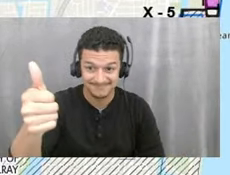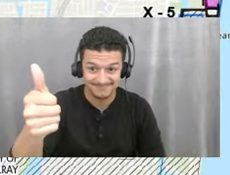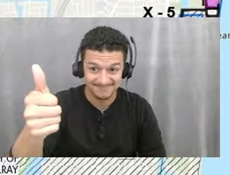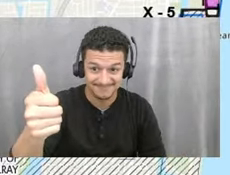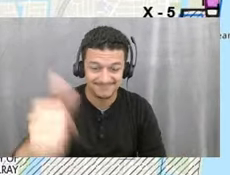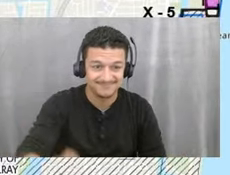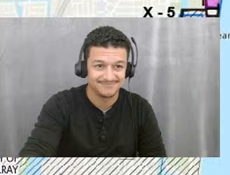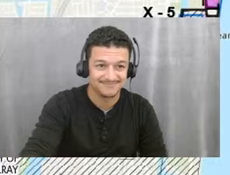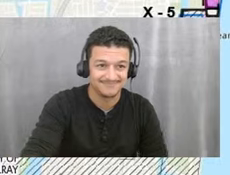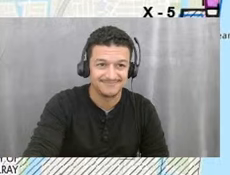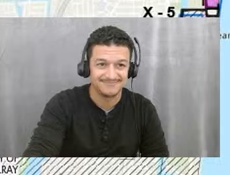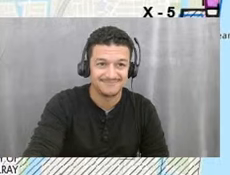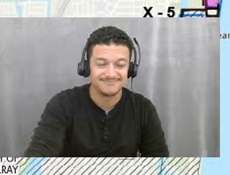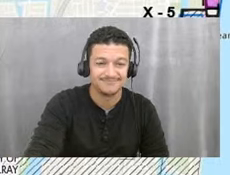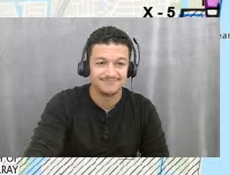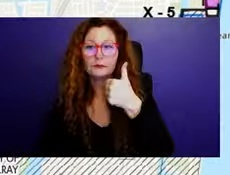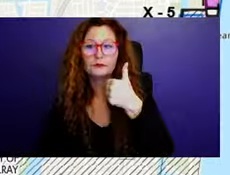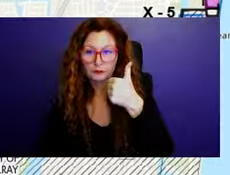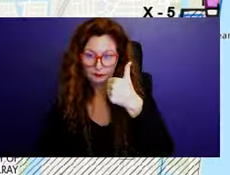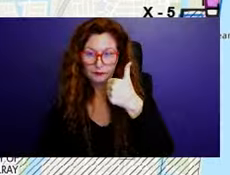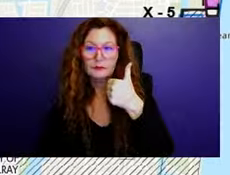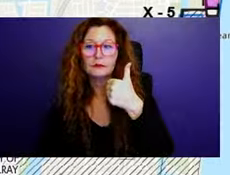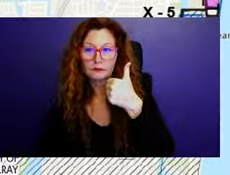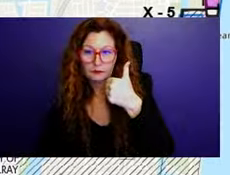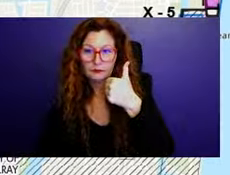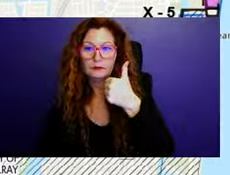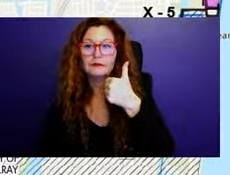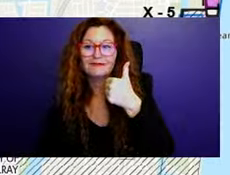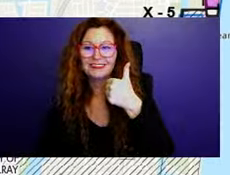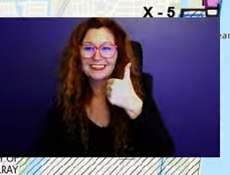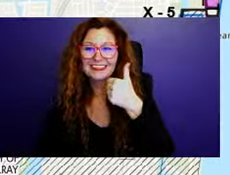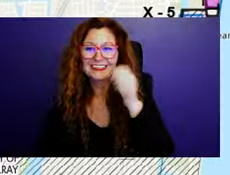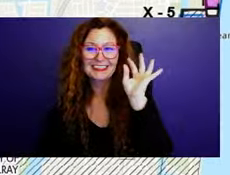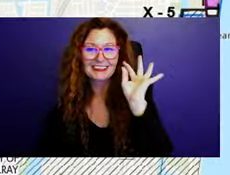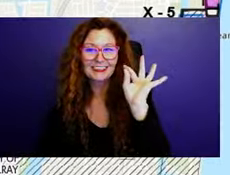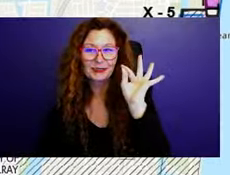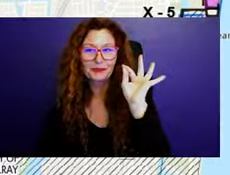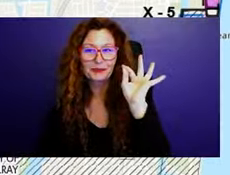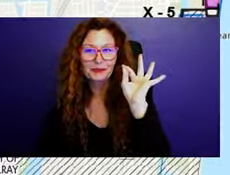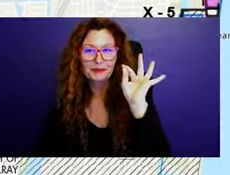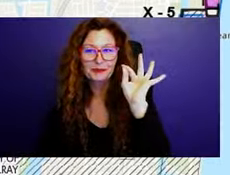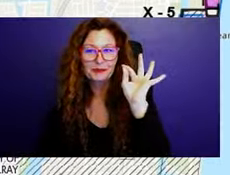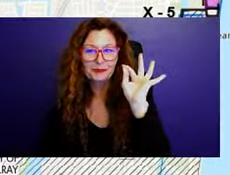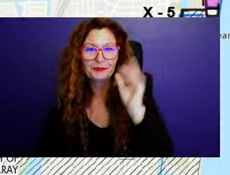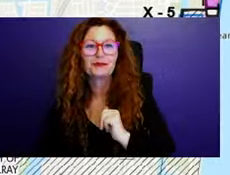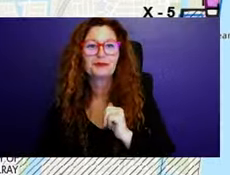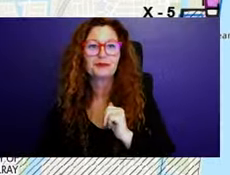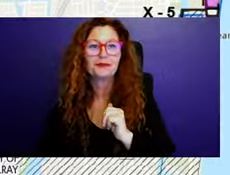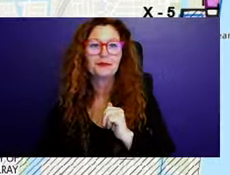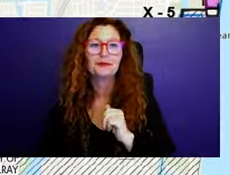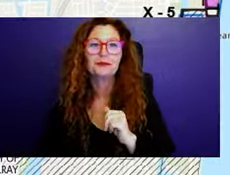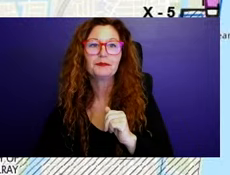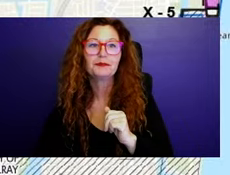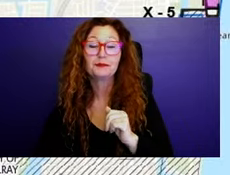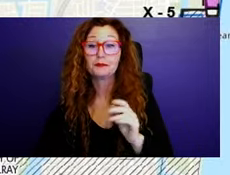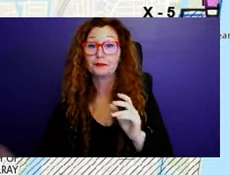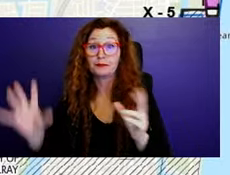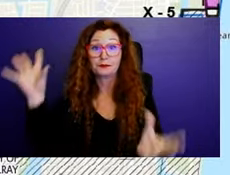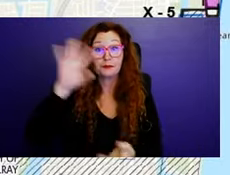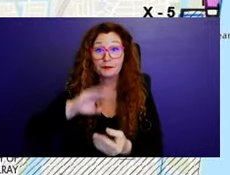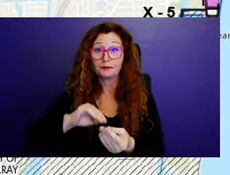So together, what we're looking at is a total taxable value.